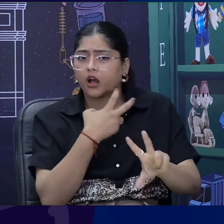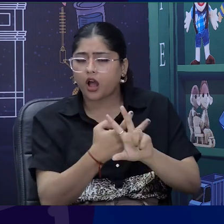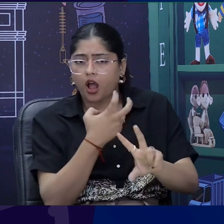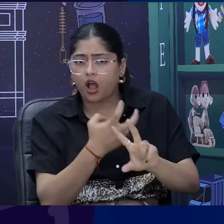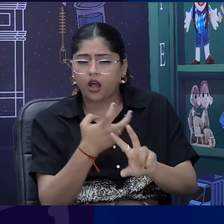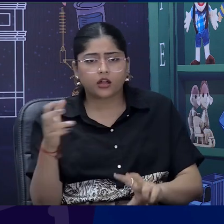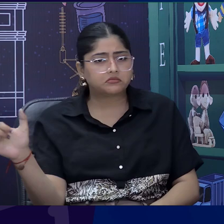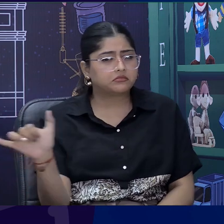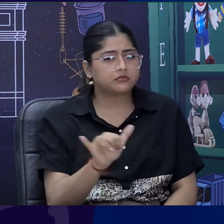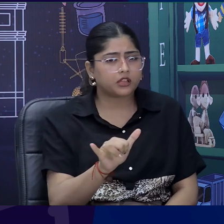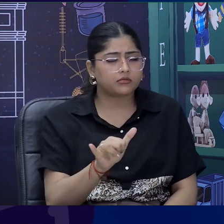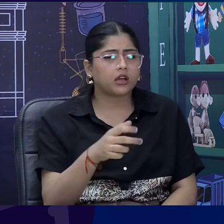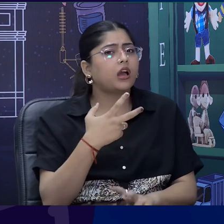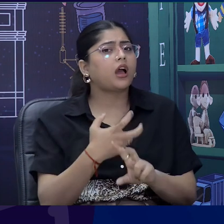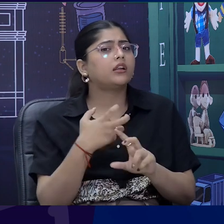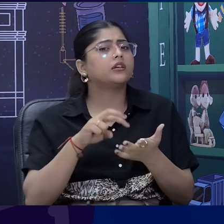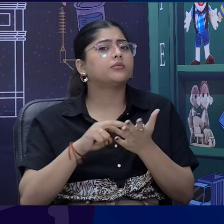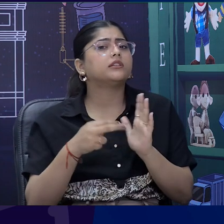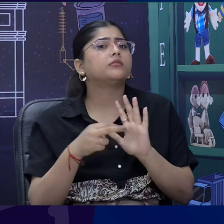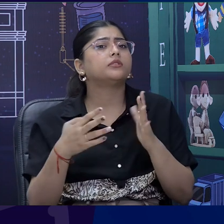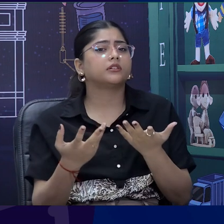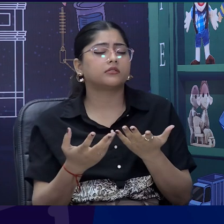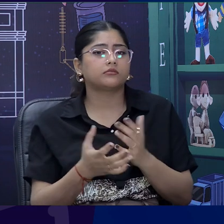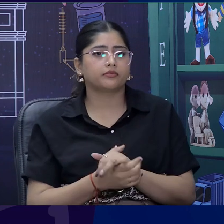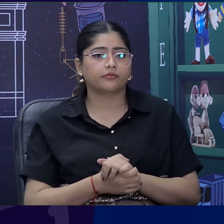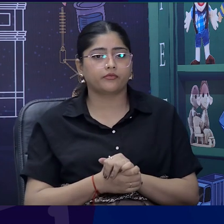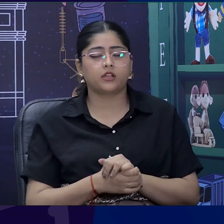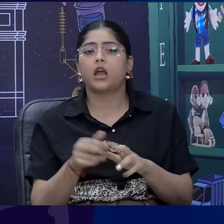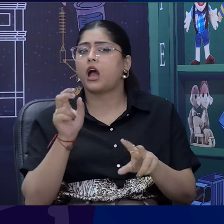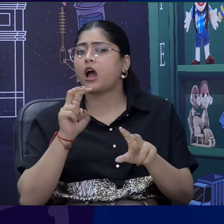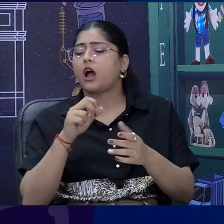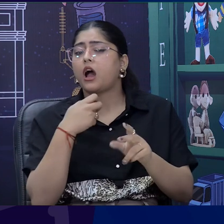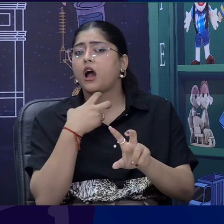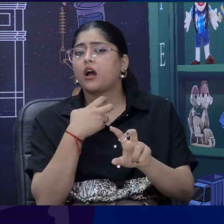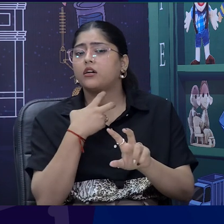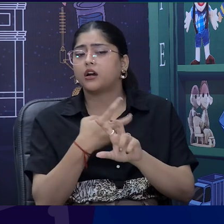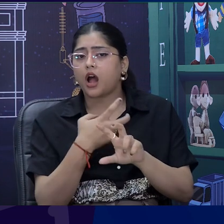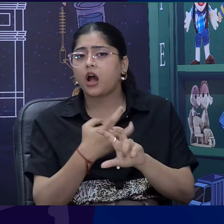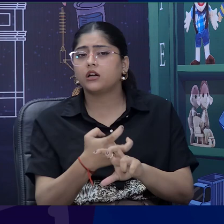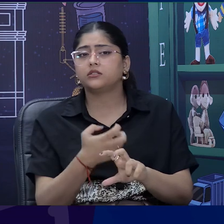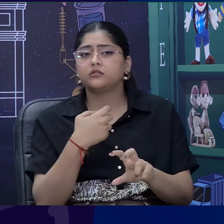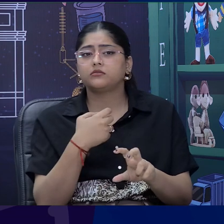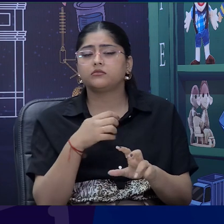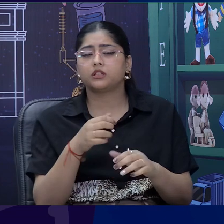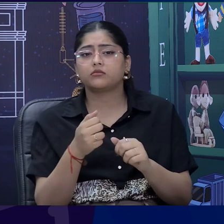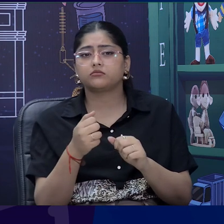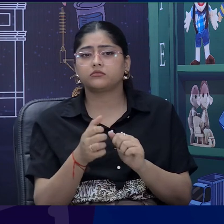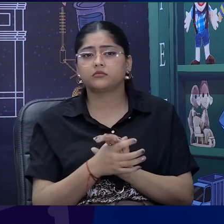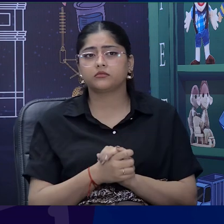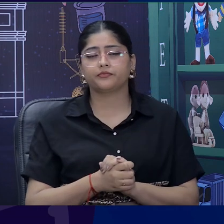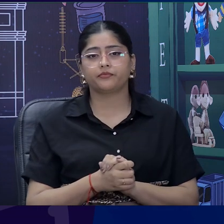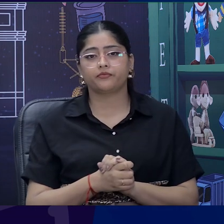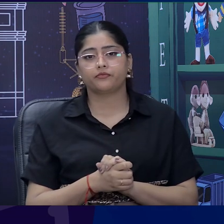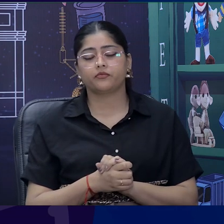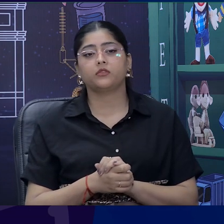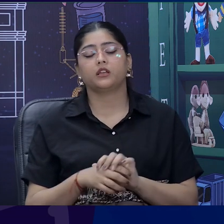What is hard? How can you explain hard? How can ma'am? So, we can